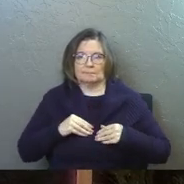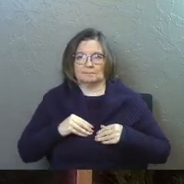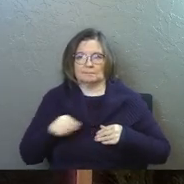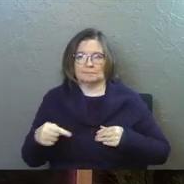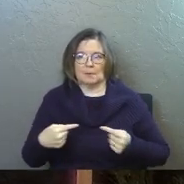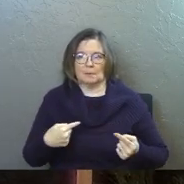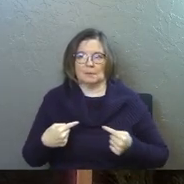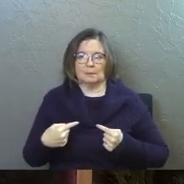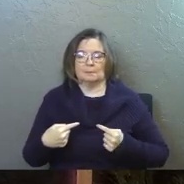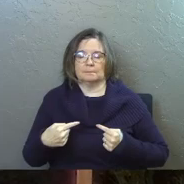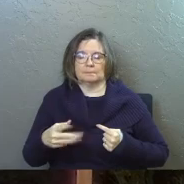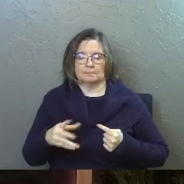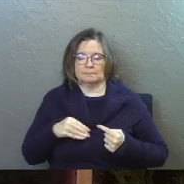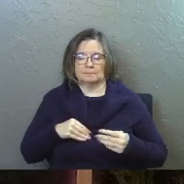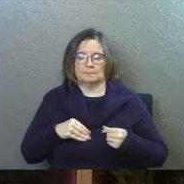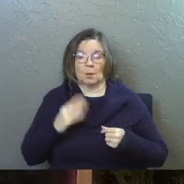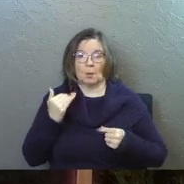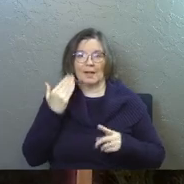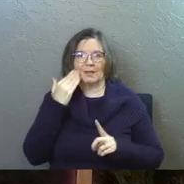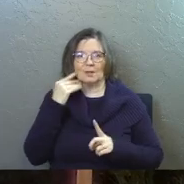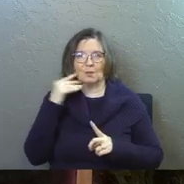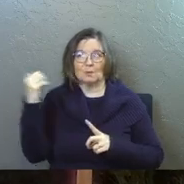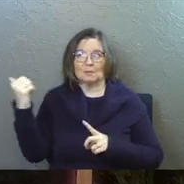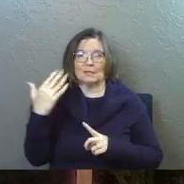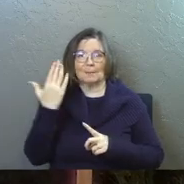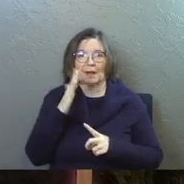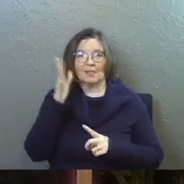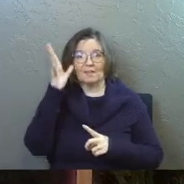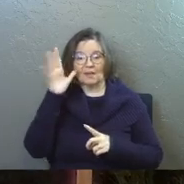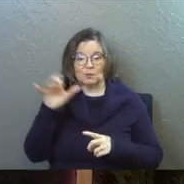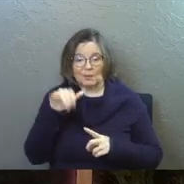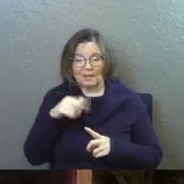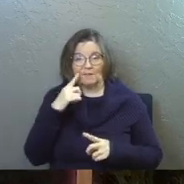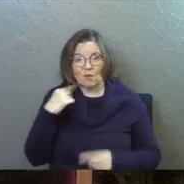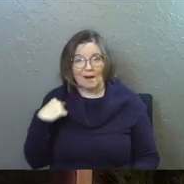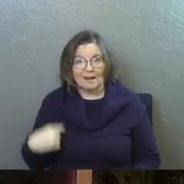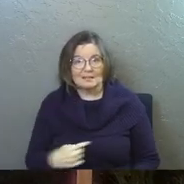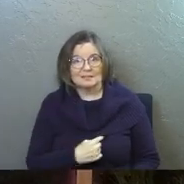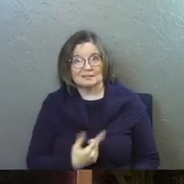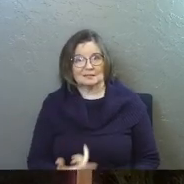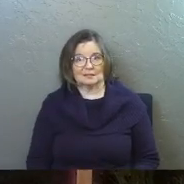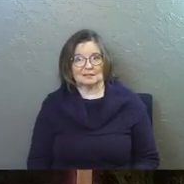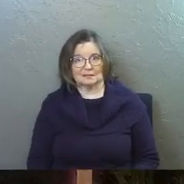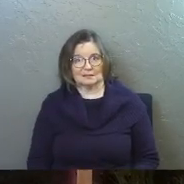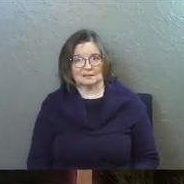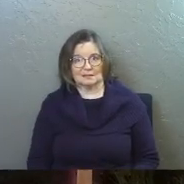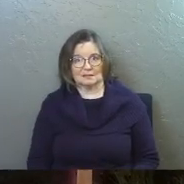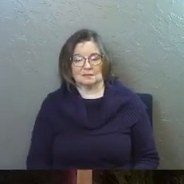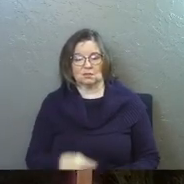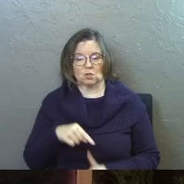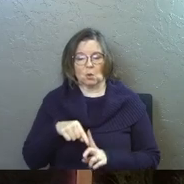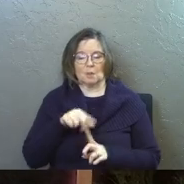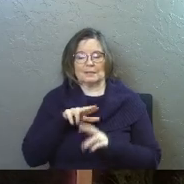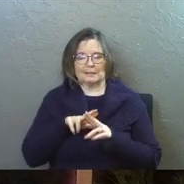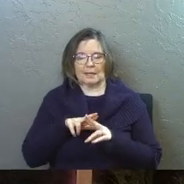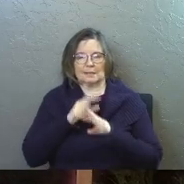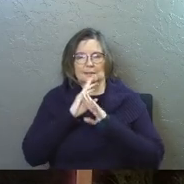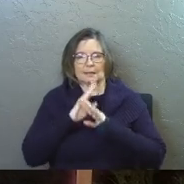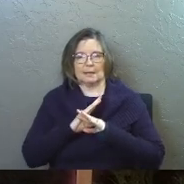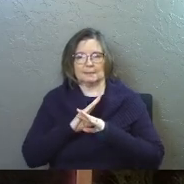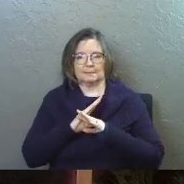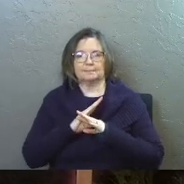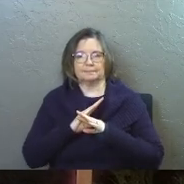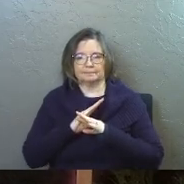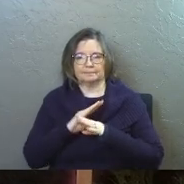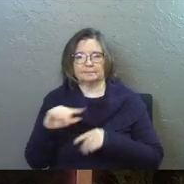happen. Why? Because he knew he was sent by God, the father to do this for us. And so he sat there silently